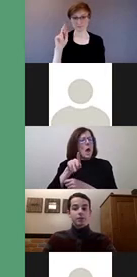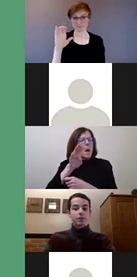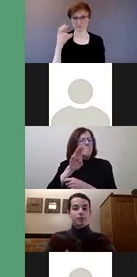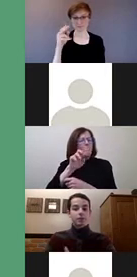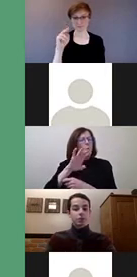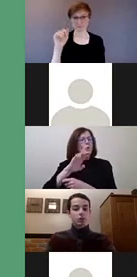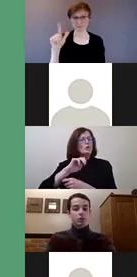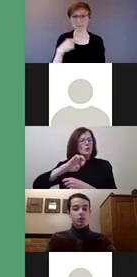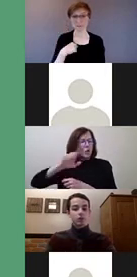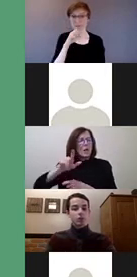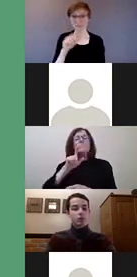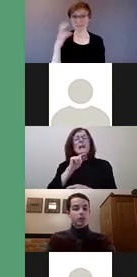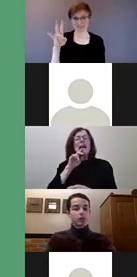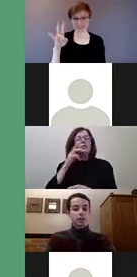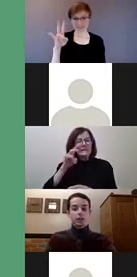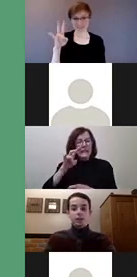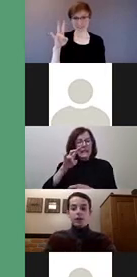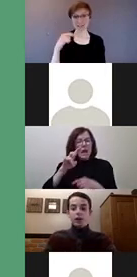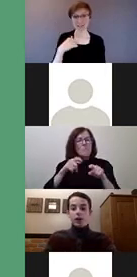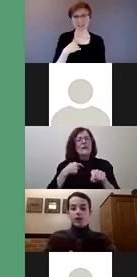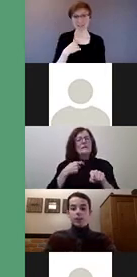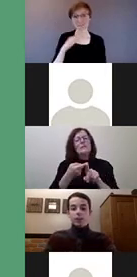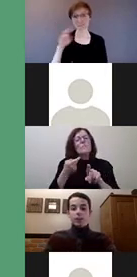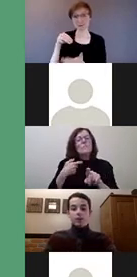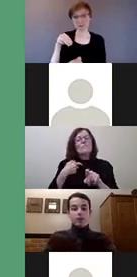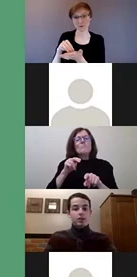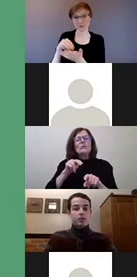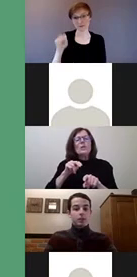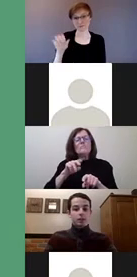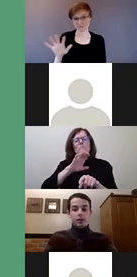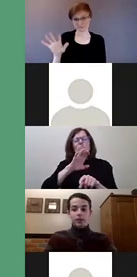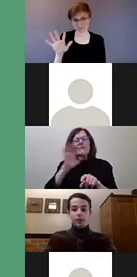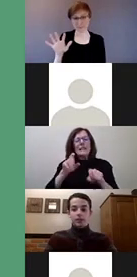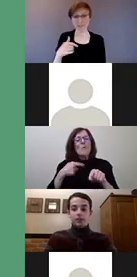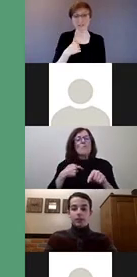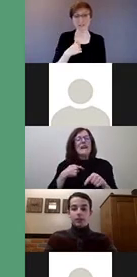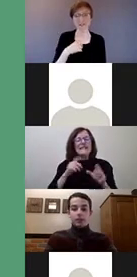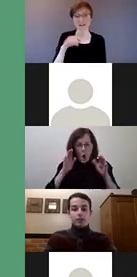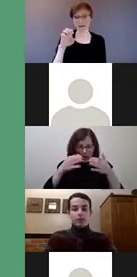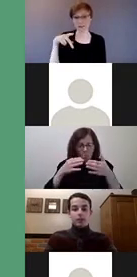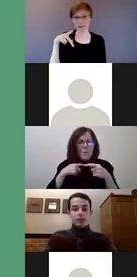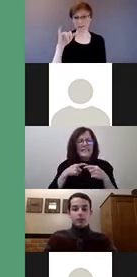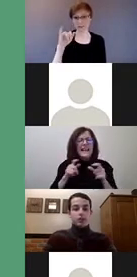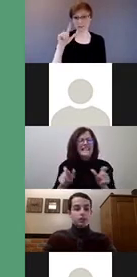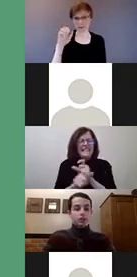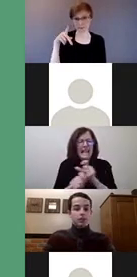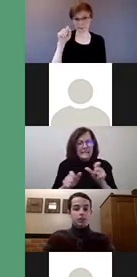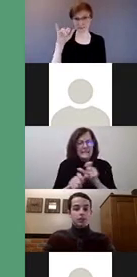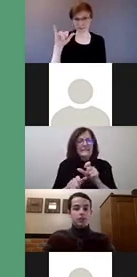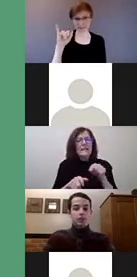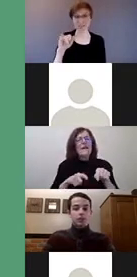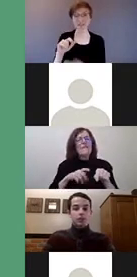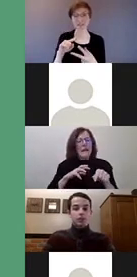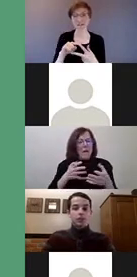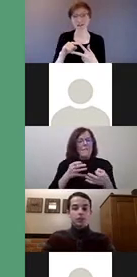speaking from the South Shore of Montreal, Canada. I have epilepsy, autism, and dyslexia. Here are my top four suggestions based on